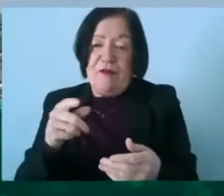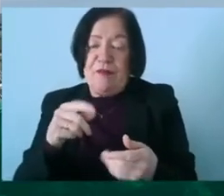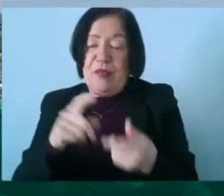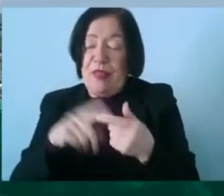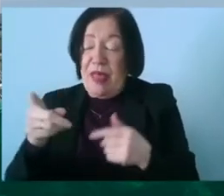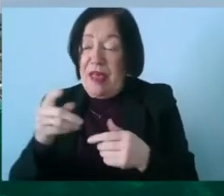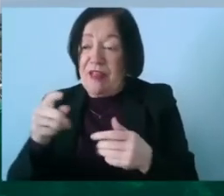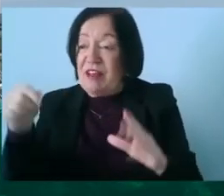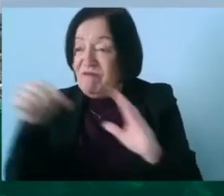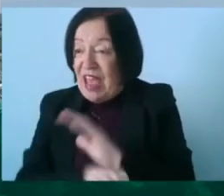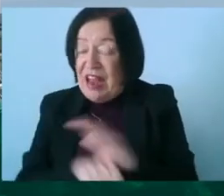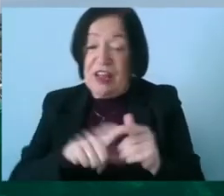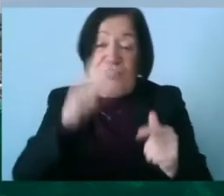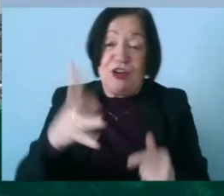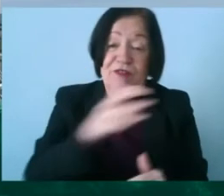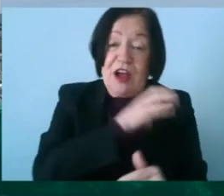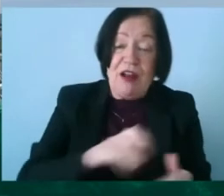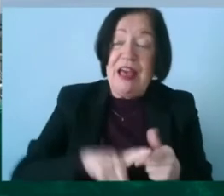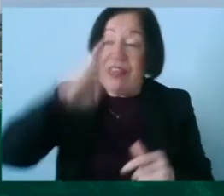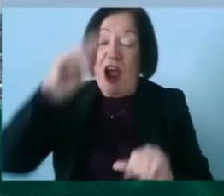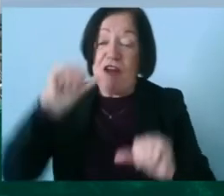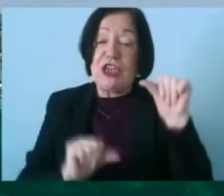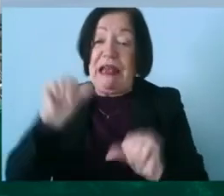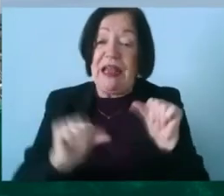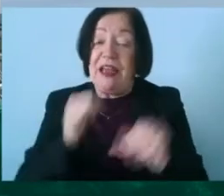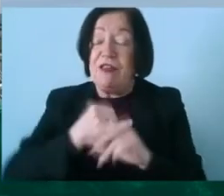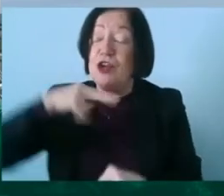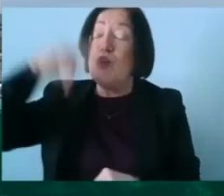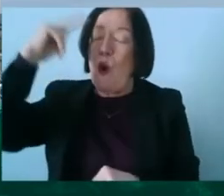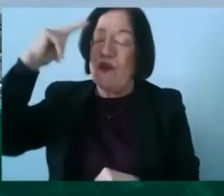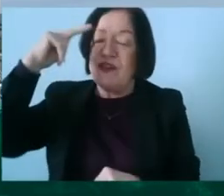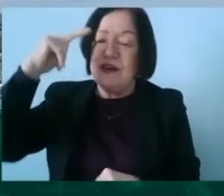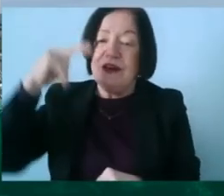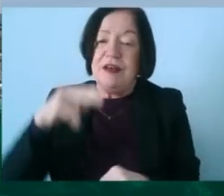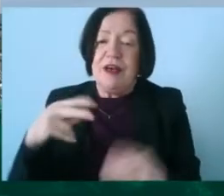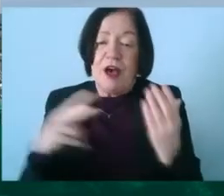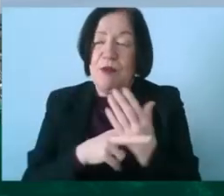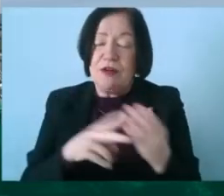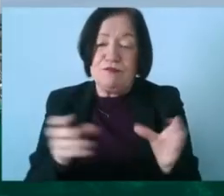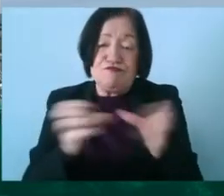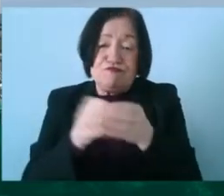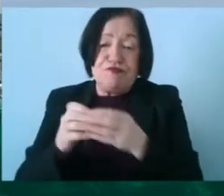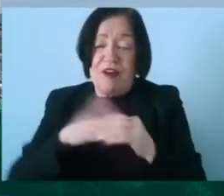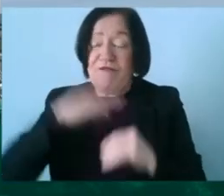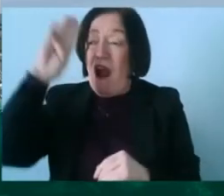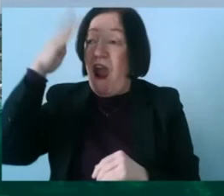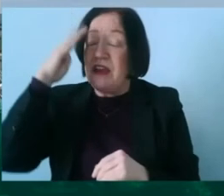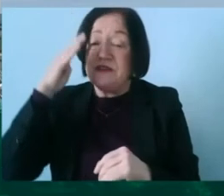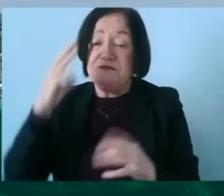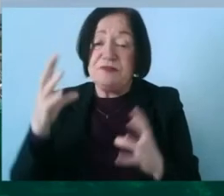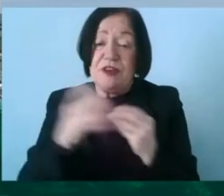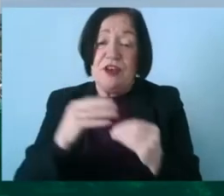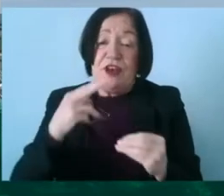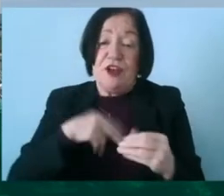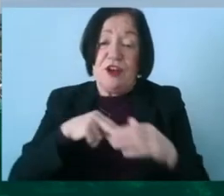um the the irish league uh in the north you know amongst the population the population of ireland which is just just